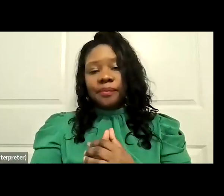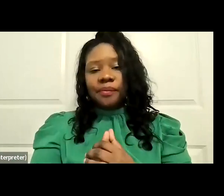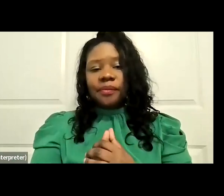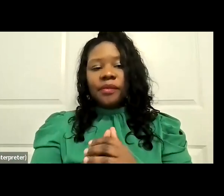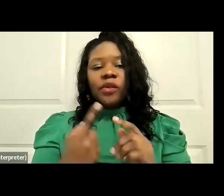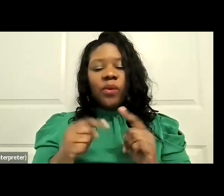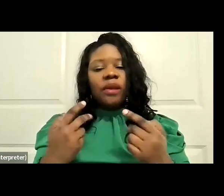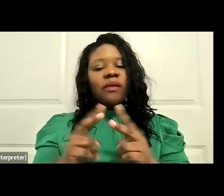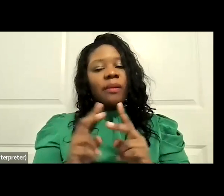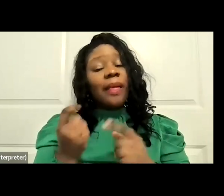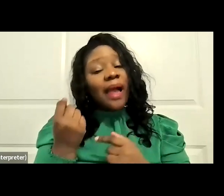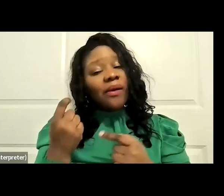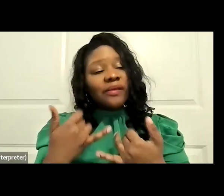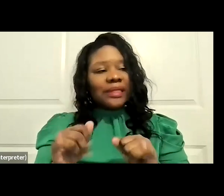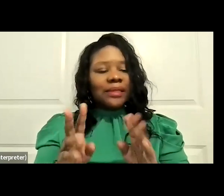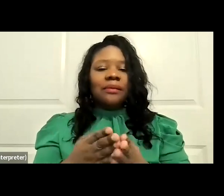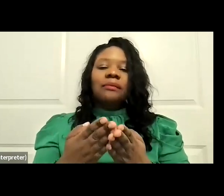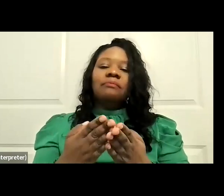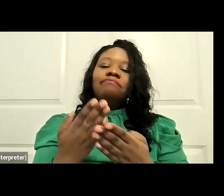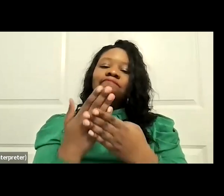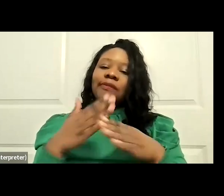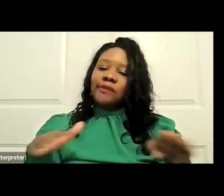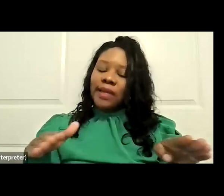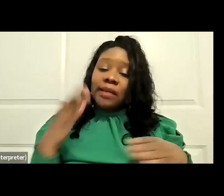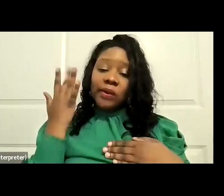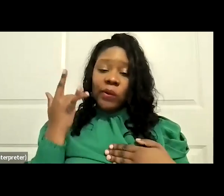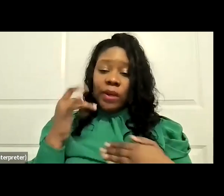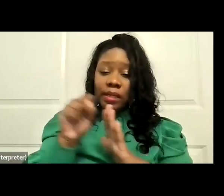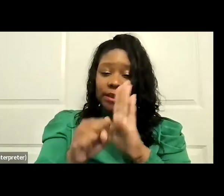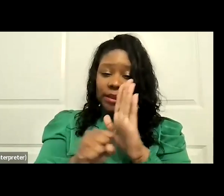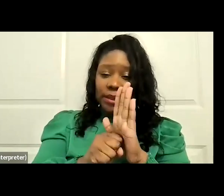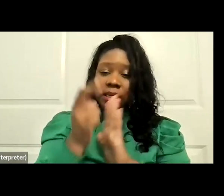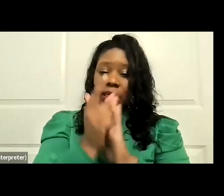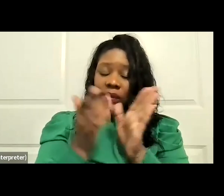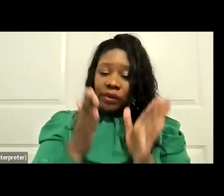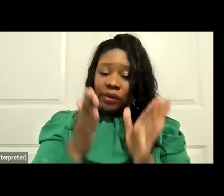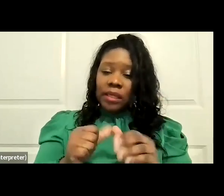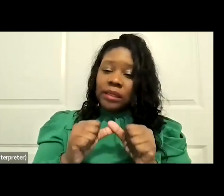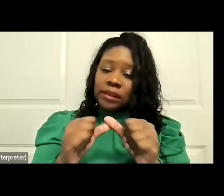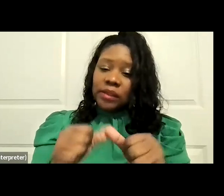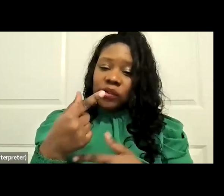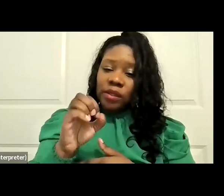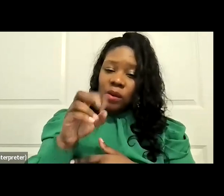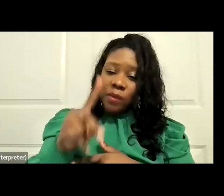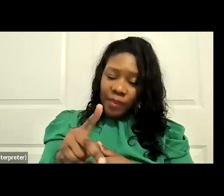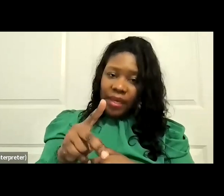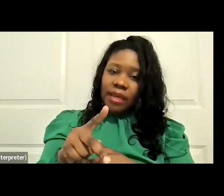very divided. The state legislature remains a GOP-controlled legislature with a one-vote margin in both the House